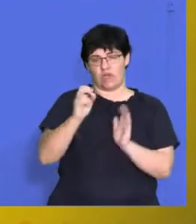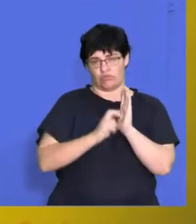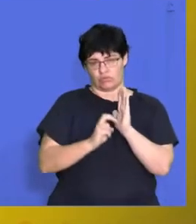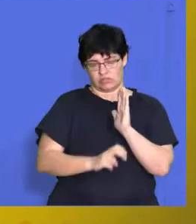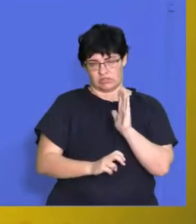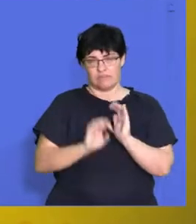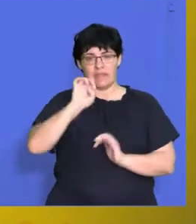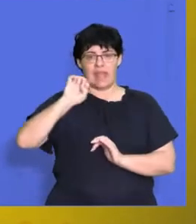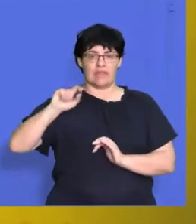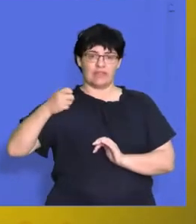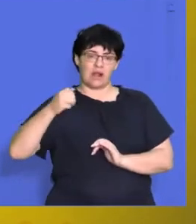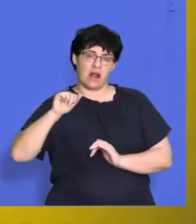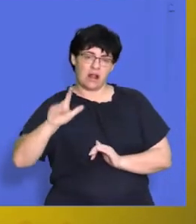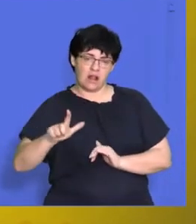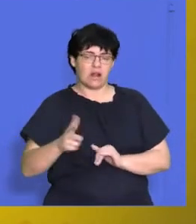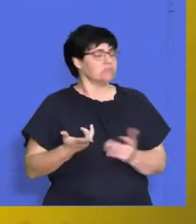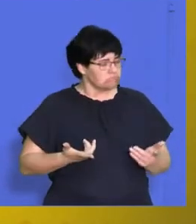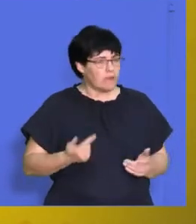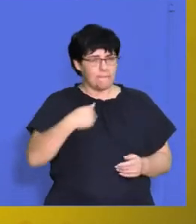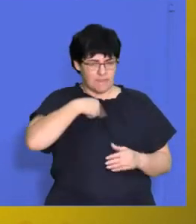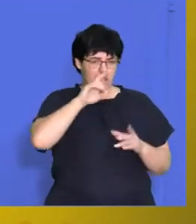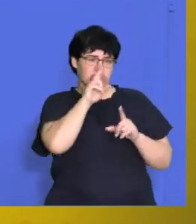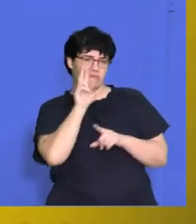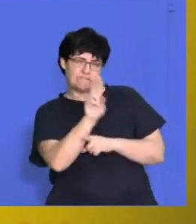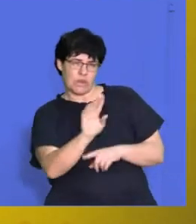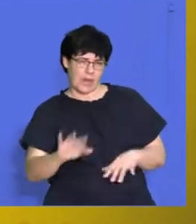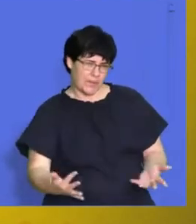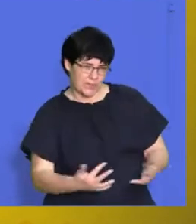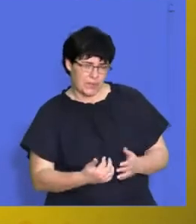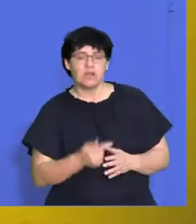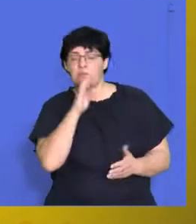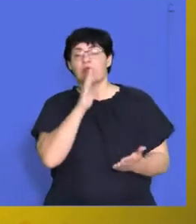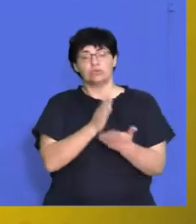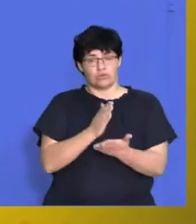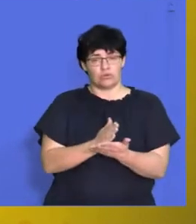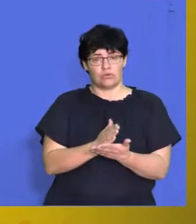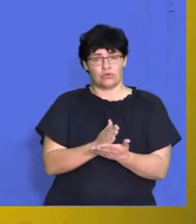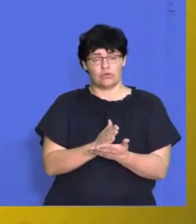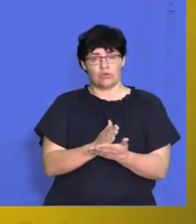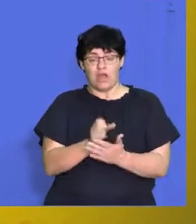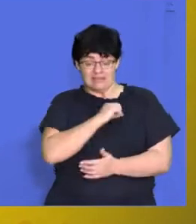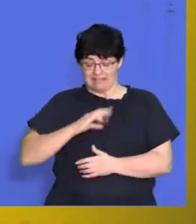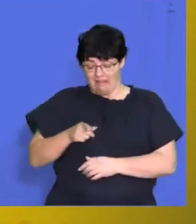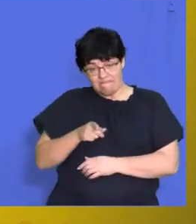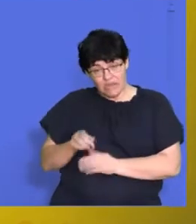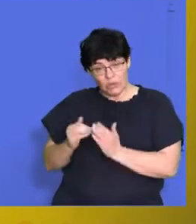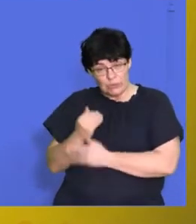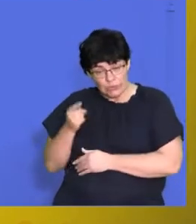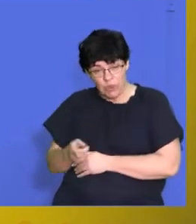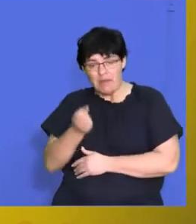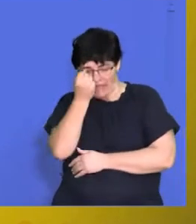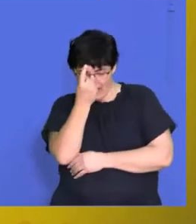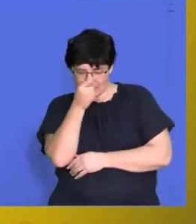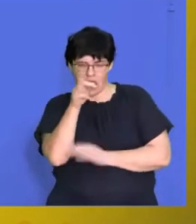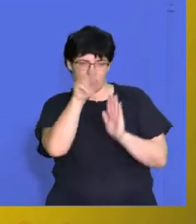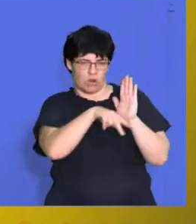stand on various points of view, and make sure that the new employee understands it so that